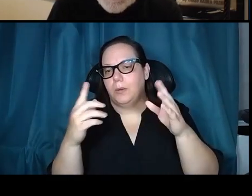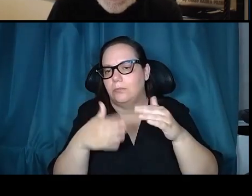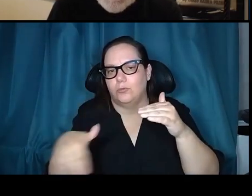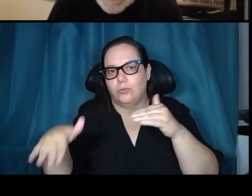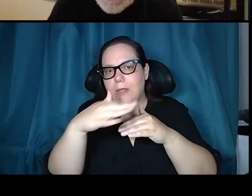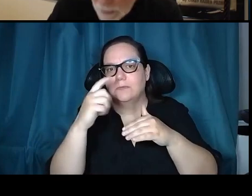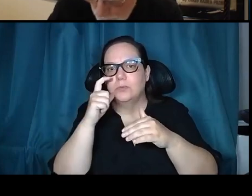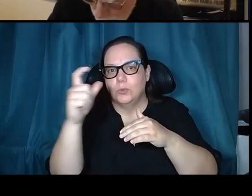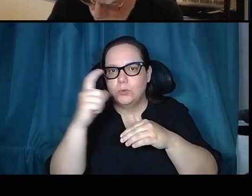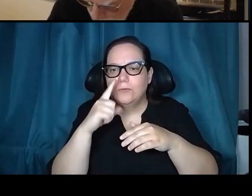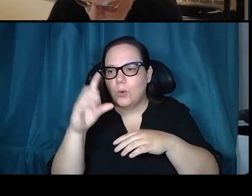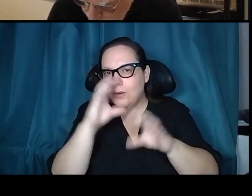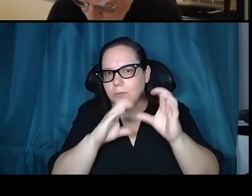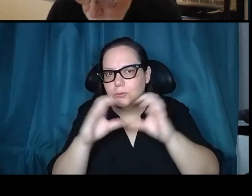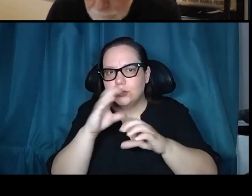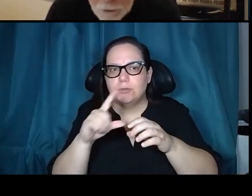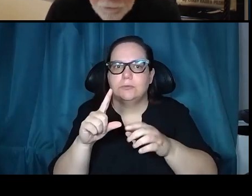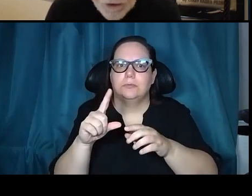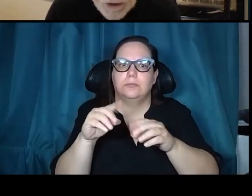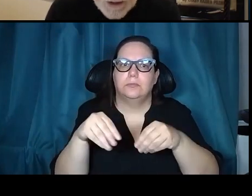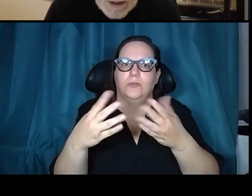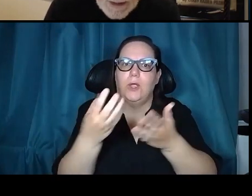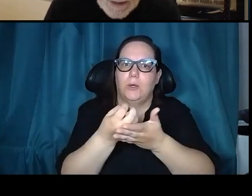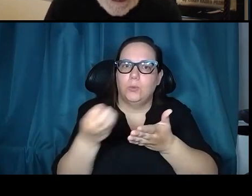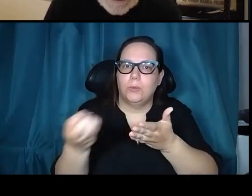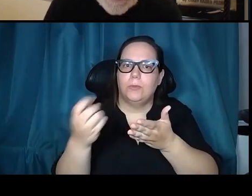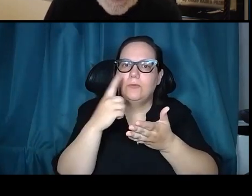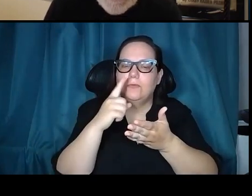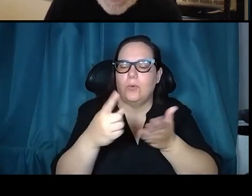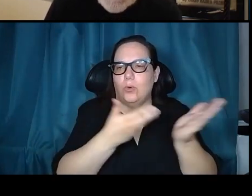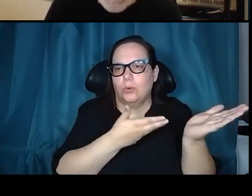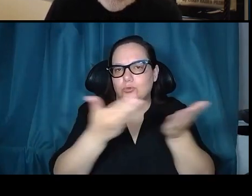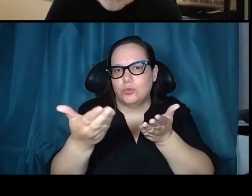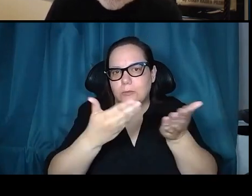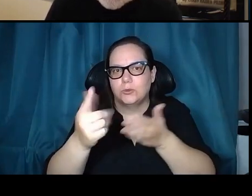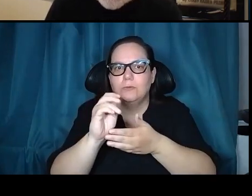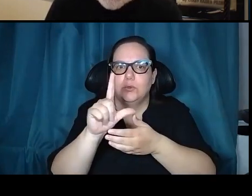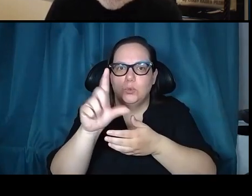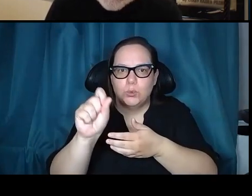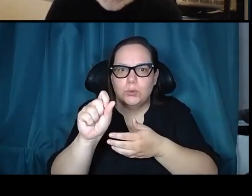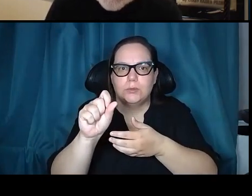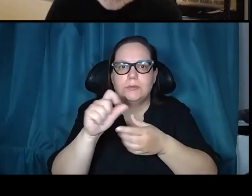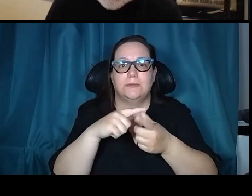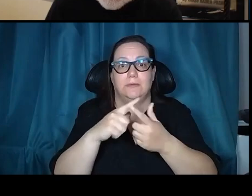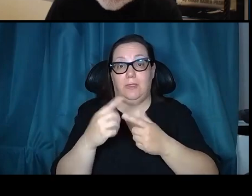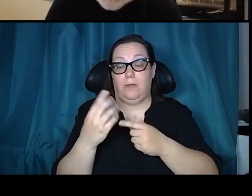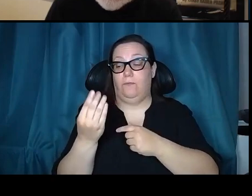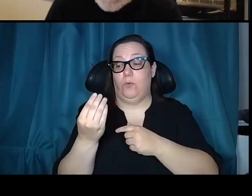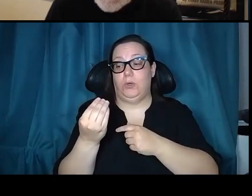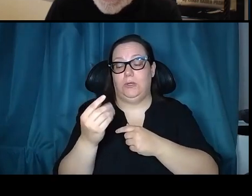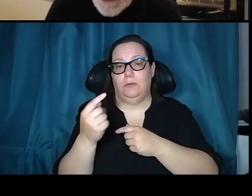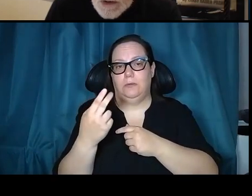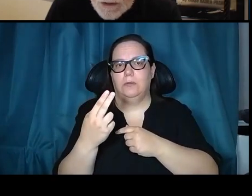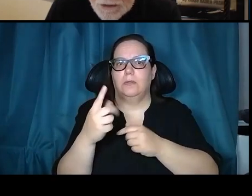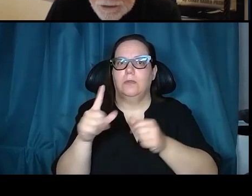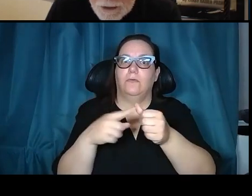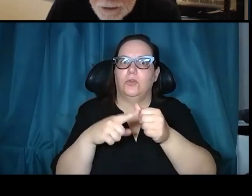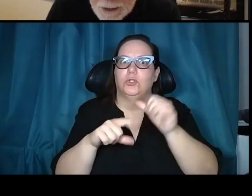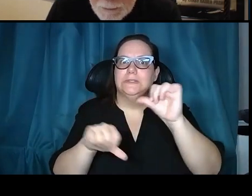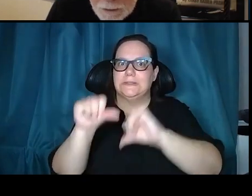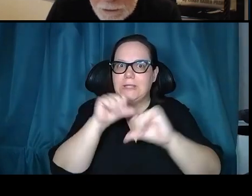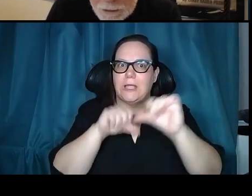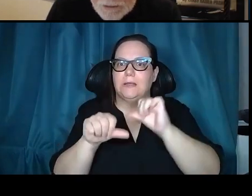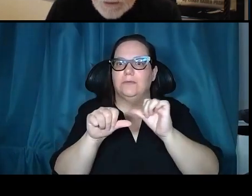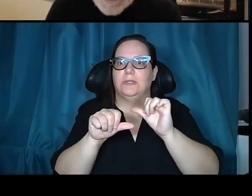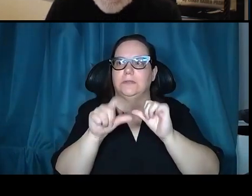tools and samples on Apollo 14. And then we come to the first scientific expeditions to the moon, which all of these